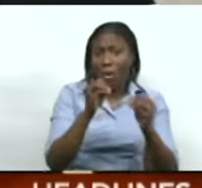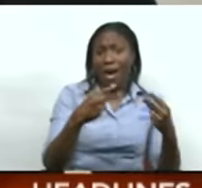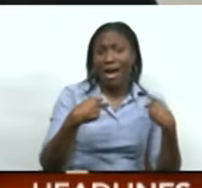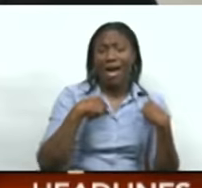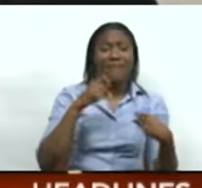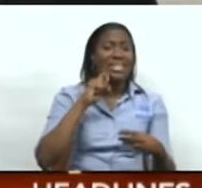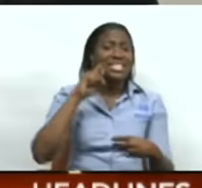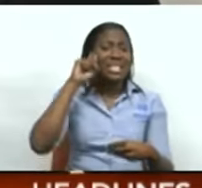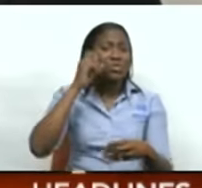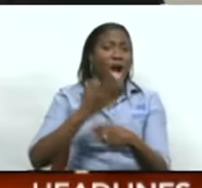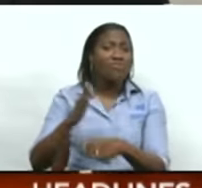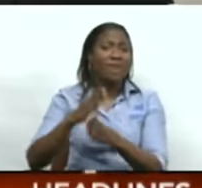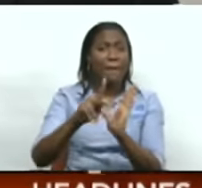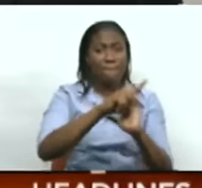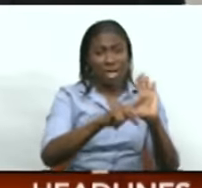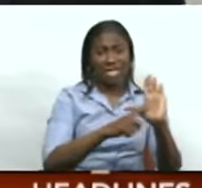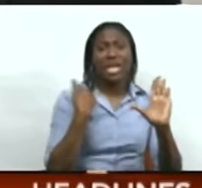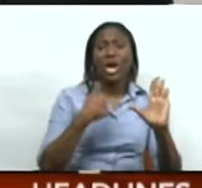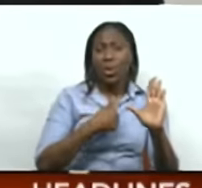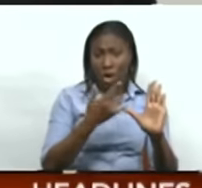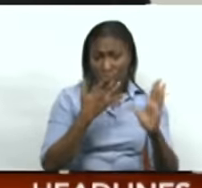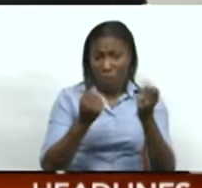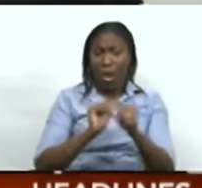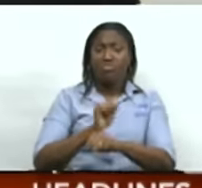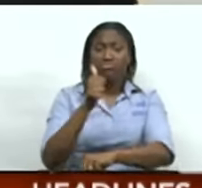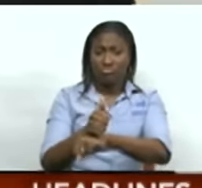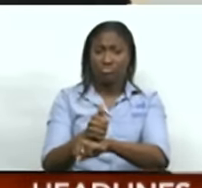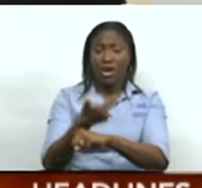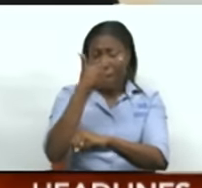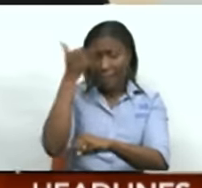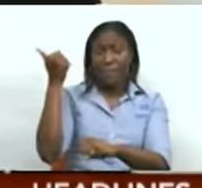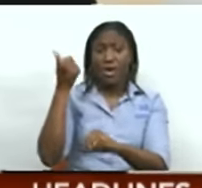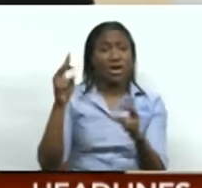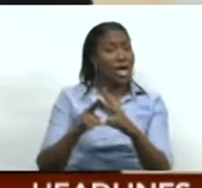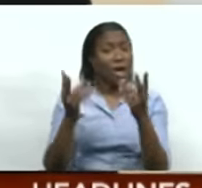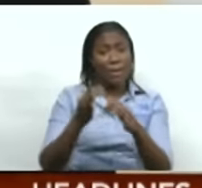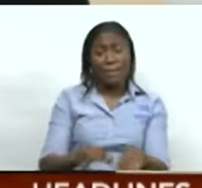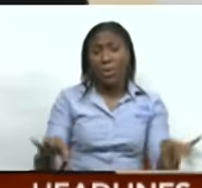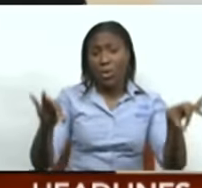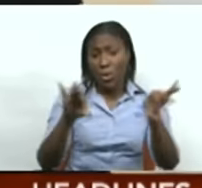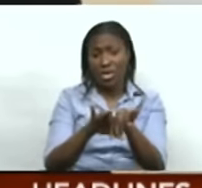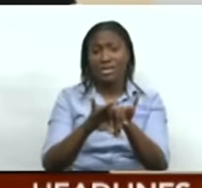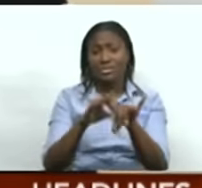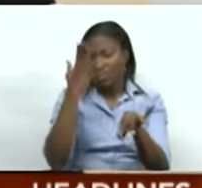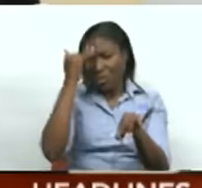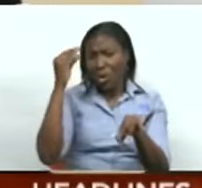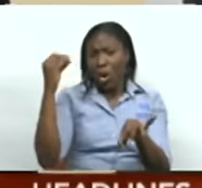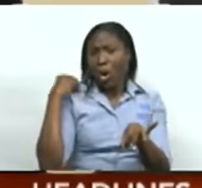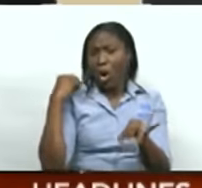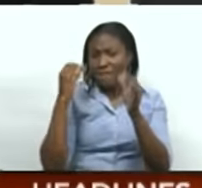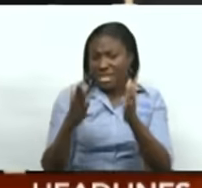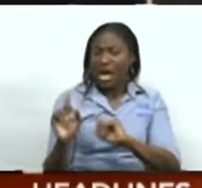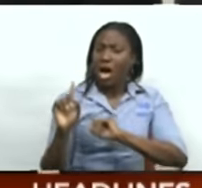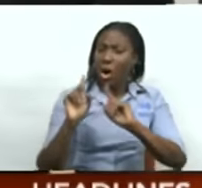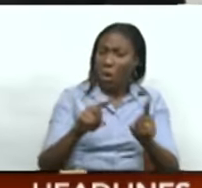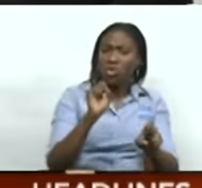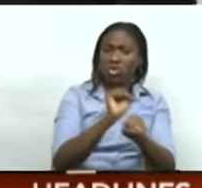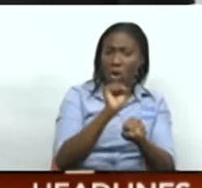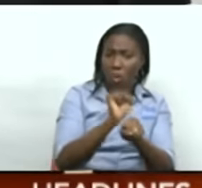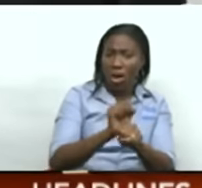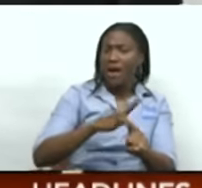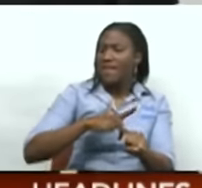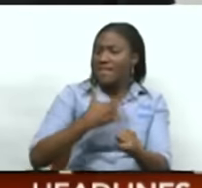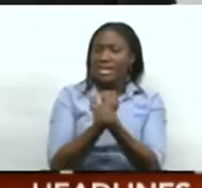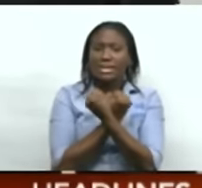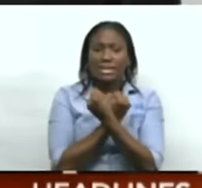see that address because it's very important that officers go to work in an environment that they feel